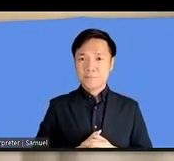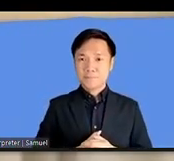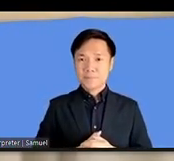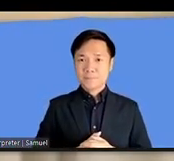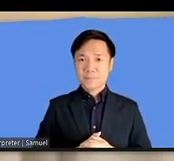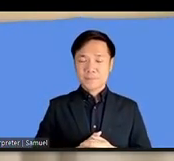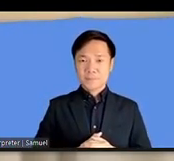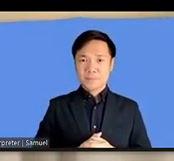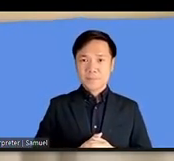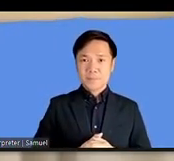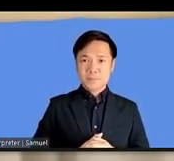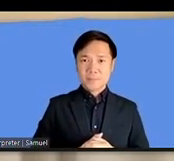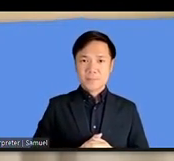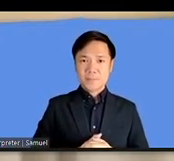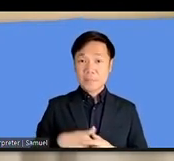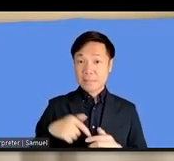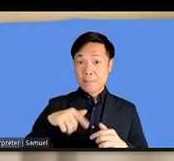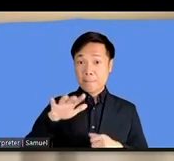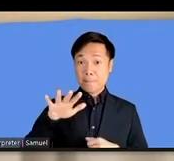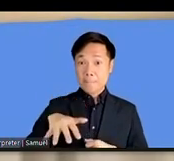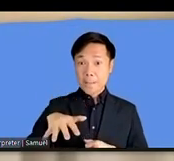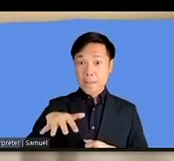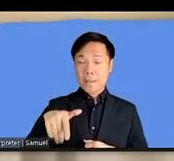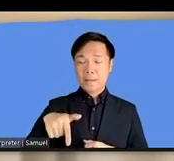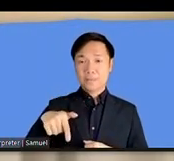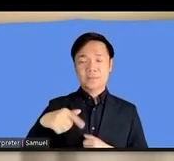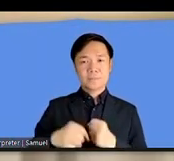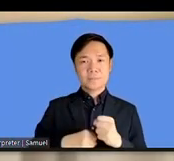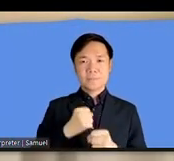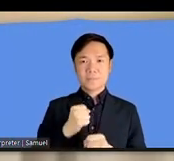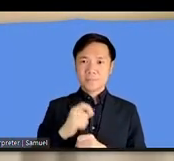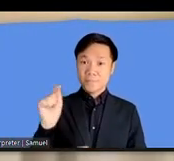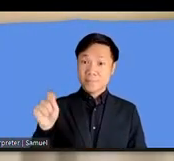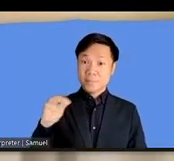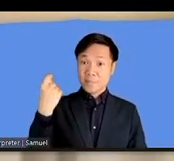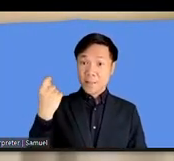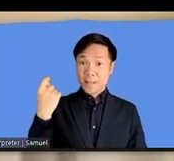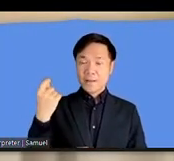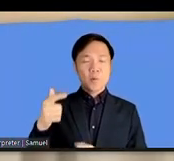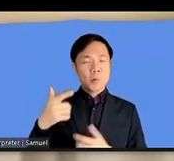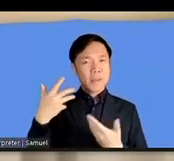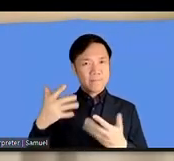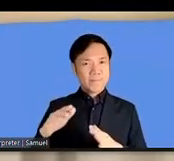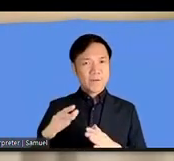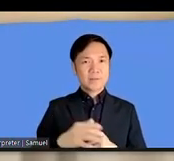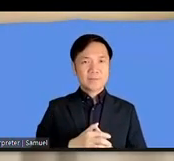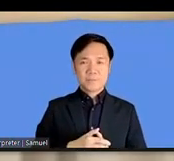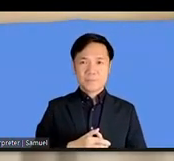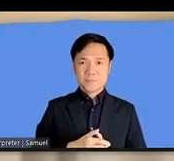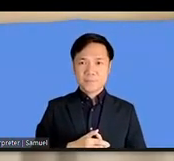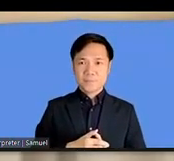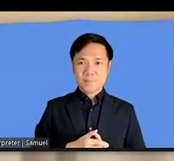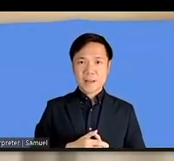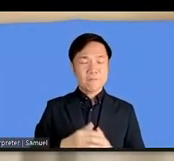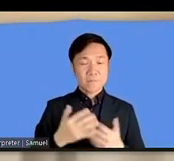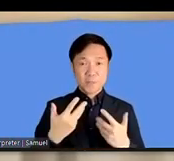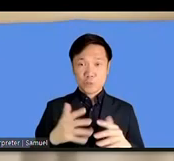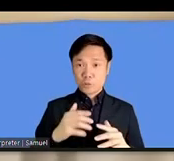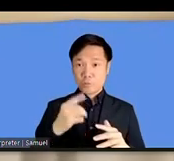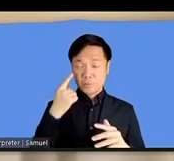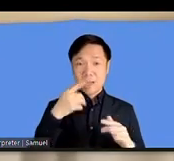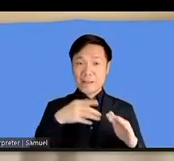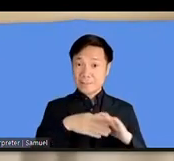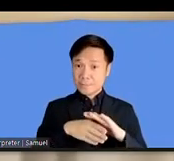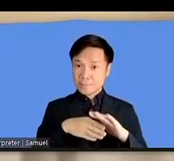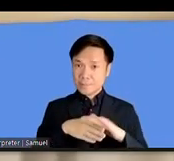In May this year, in Kenya, we did an assessment on government websites, accessibility to persons with disabilities. And one